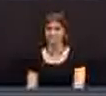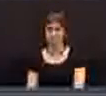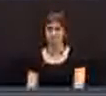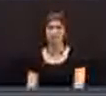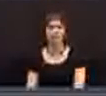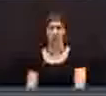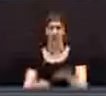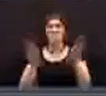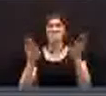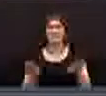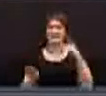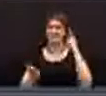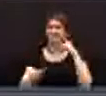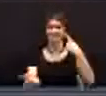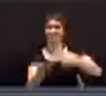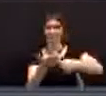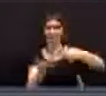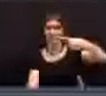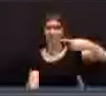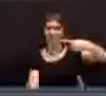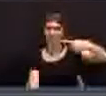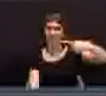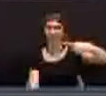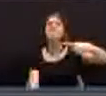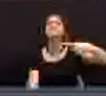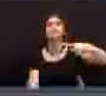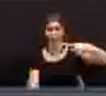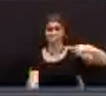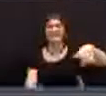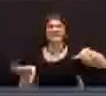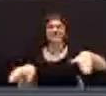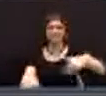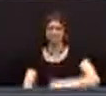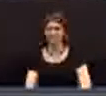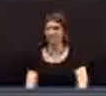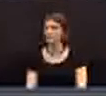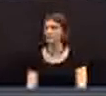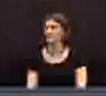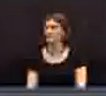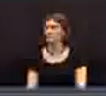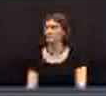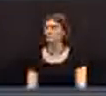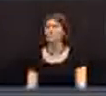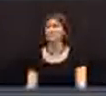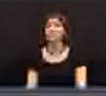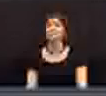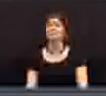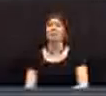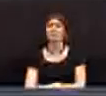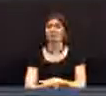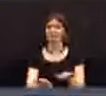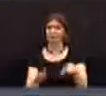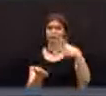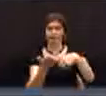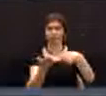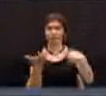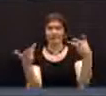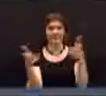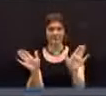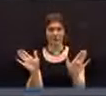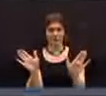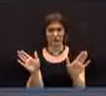The ayes appear to have it. The ayes do have it. You may be seated. And you have voted to cease debate.